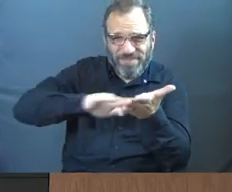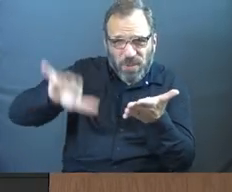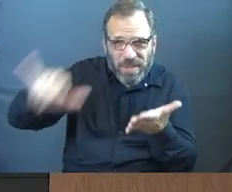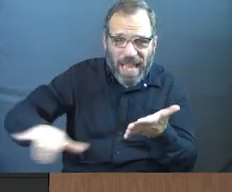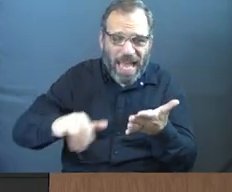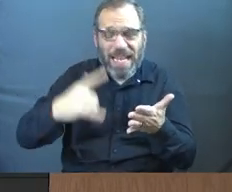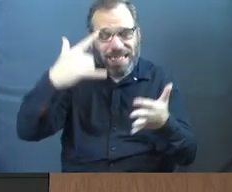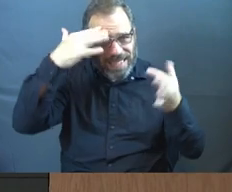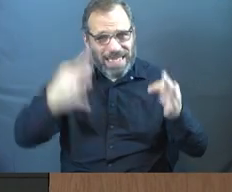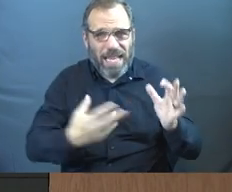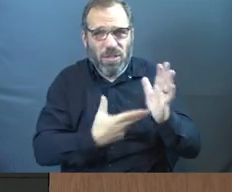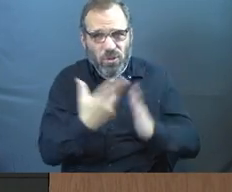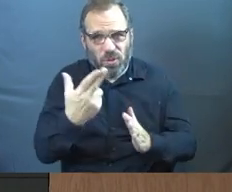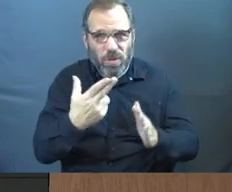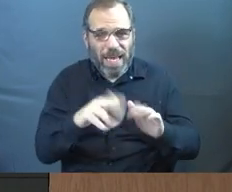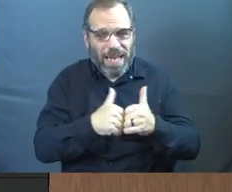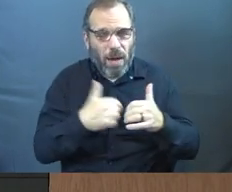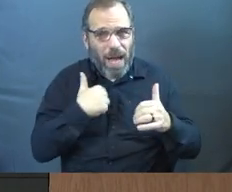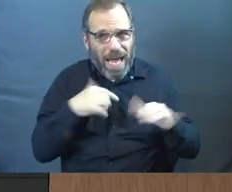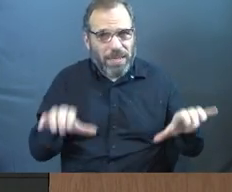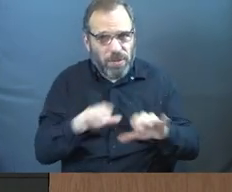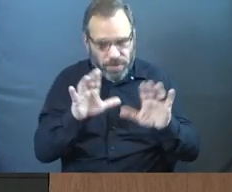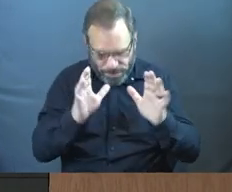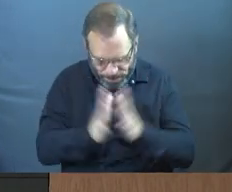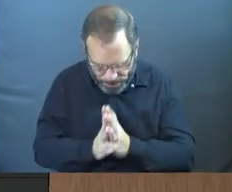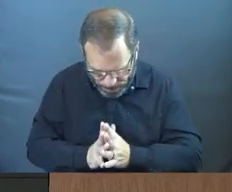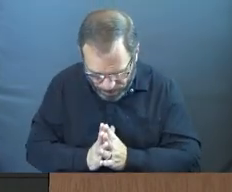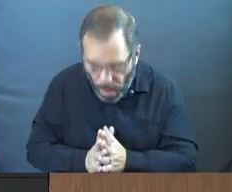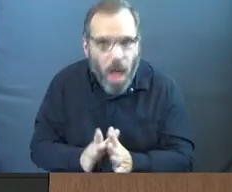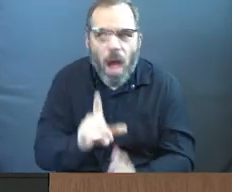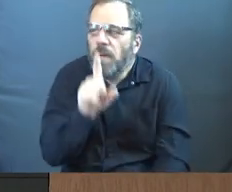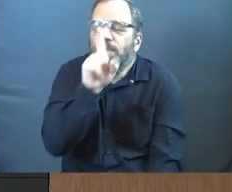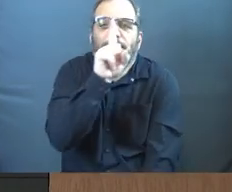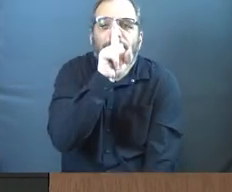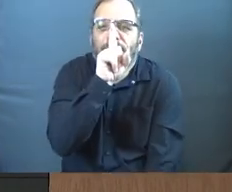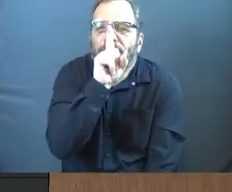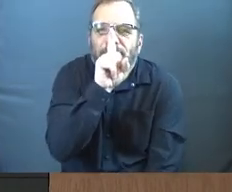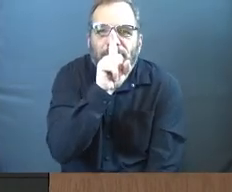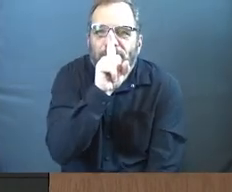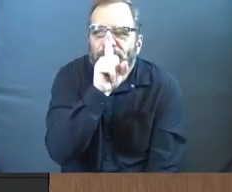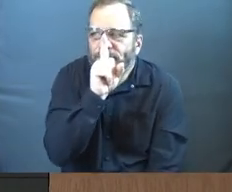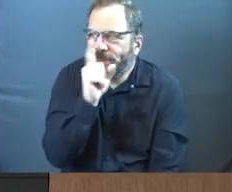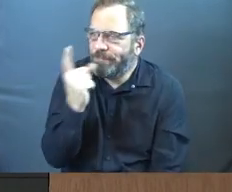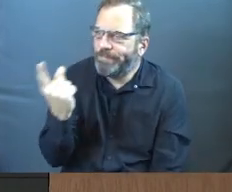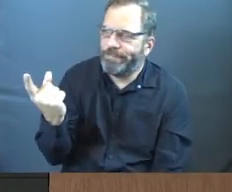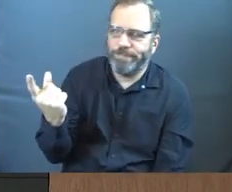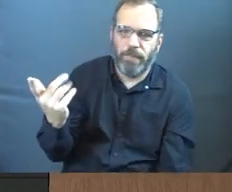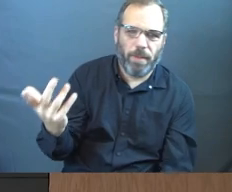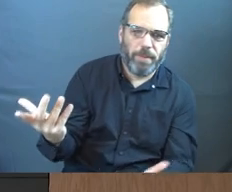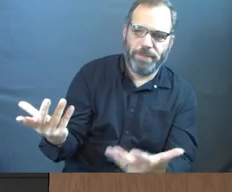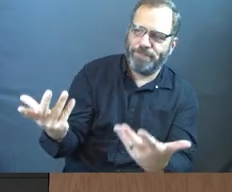Decide for yourself how I do on that. I'm not saying open the